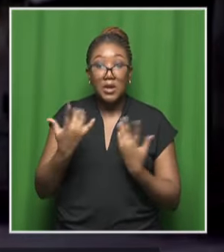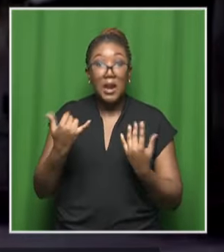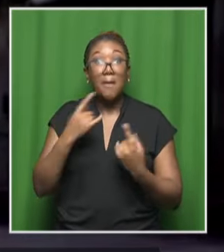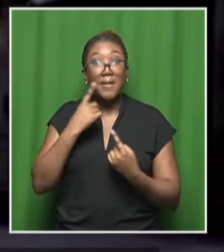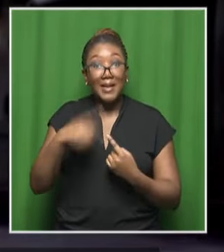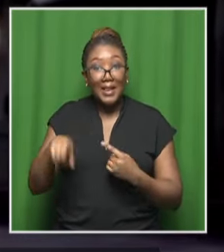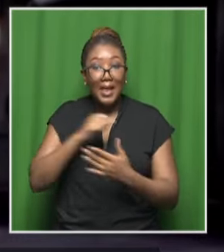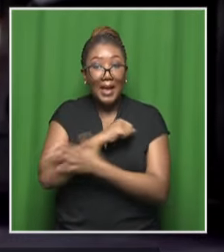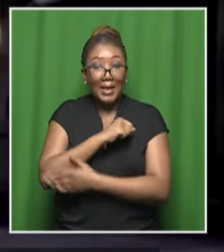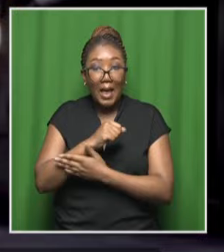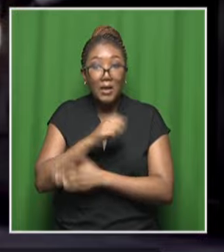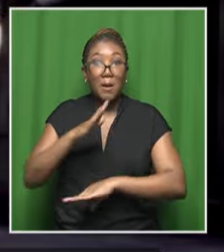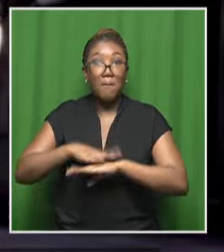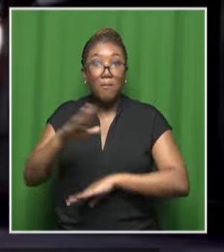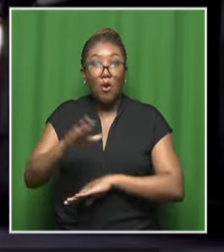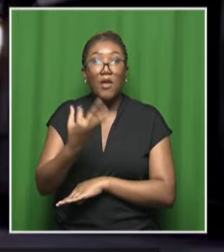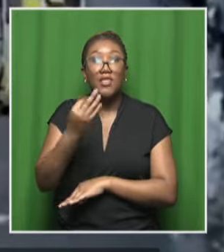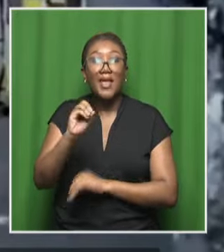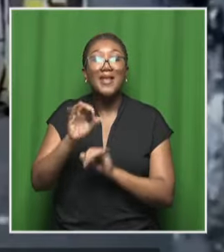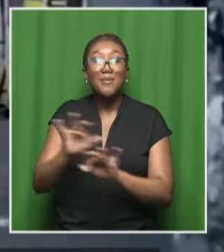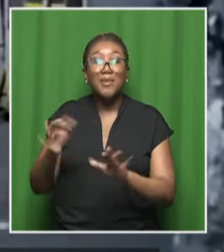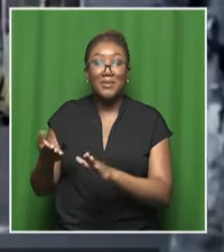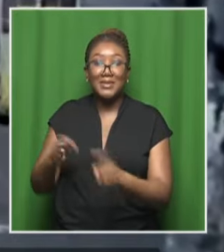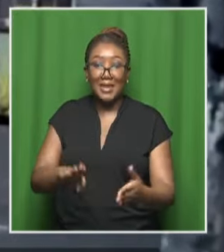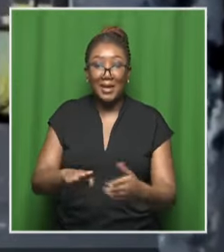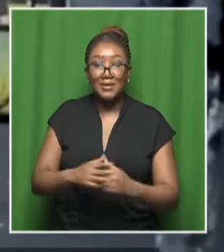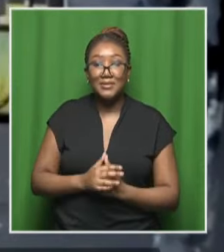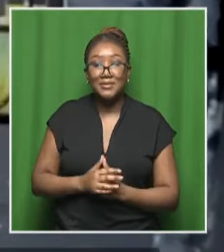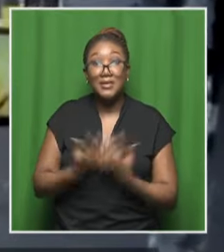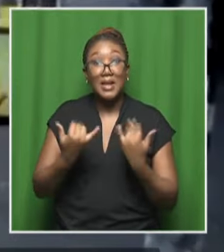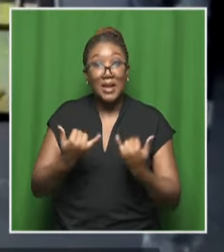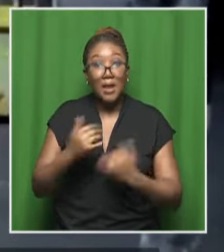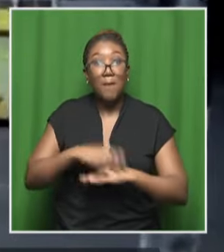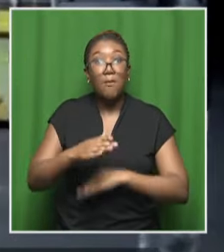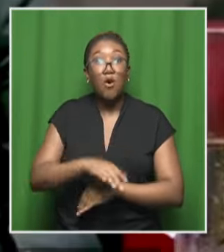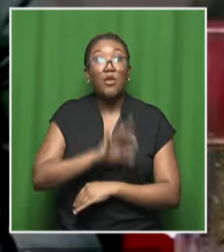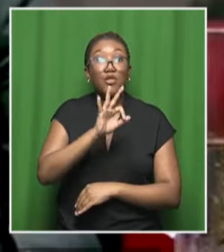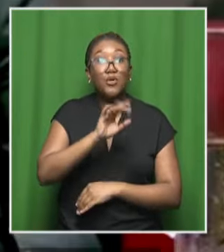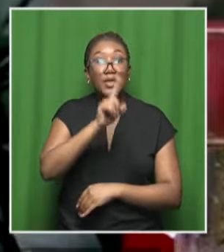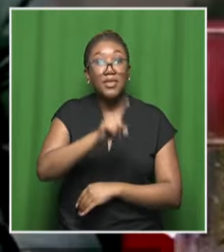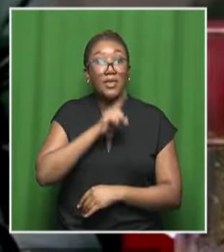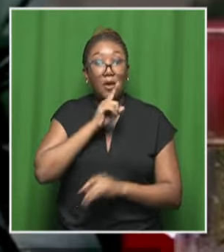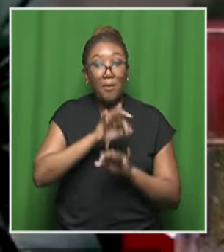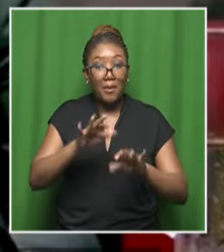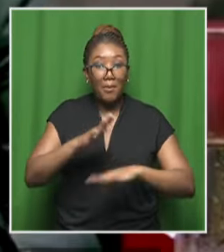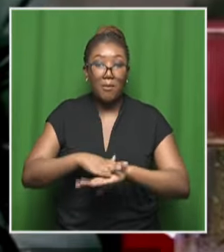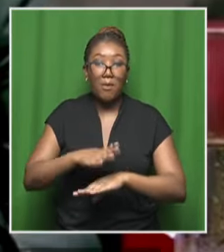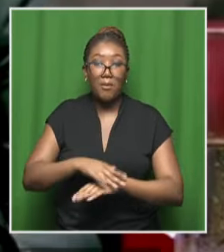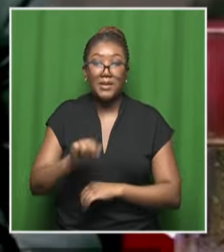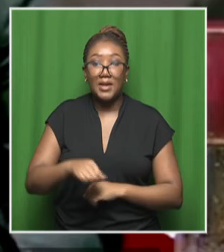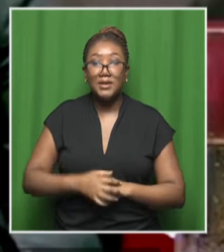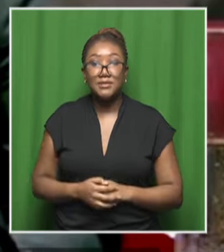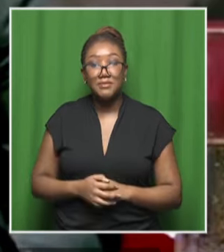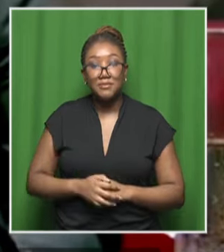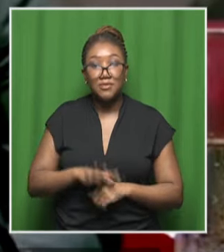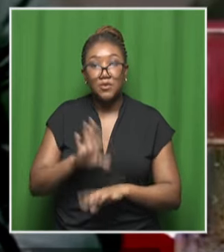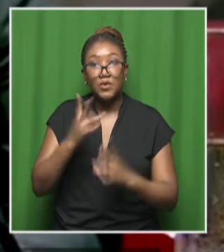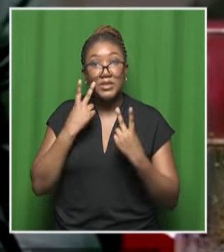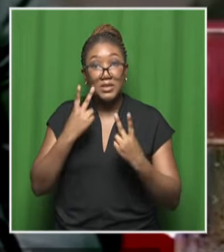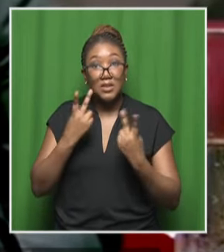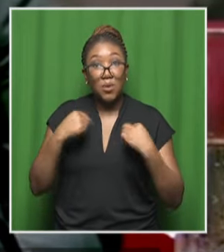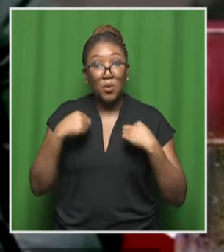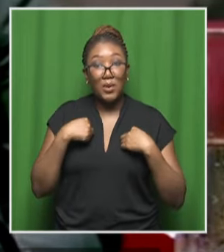country and killed more than 30 people and wounded nearly 3,000 others. Strongly condemn